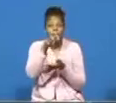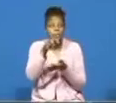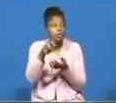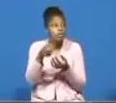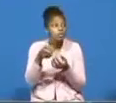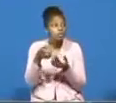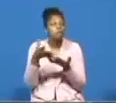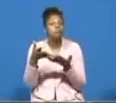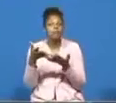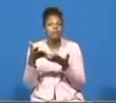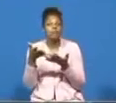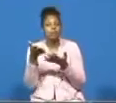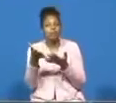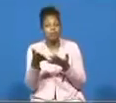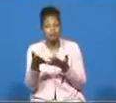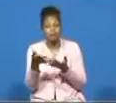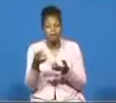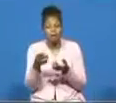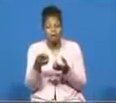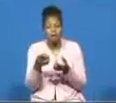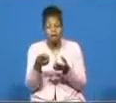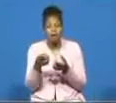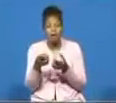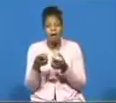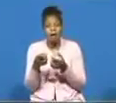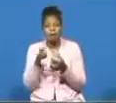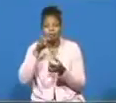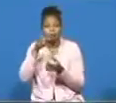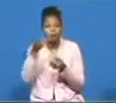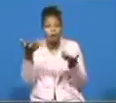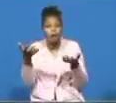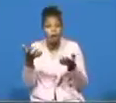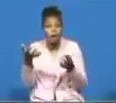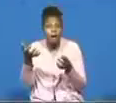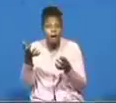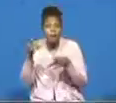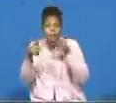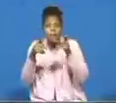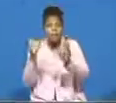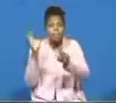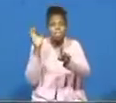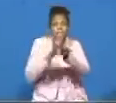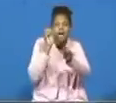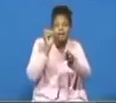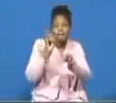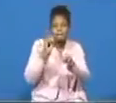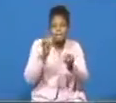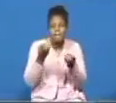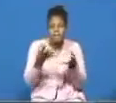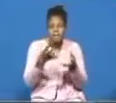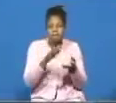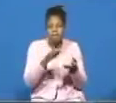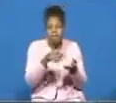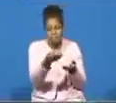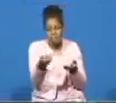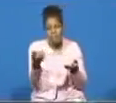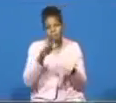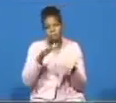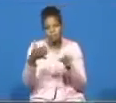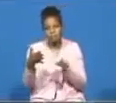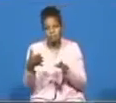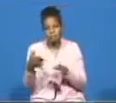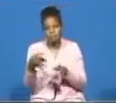people and they what bit the people and much of the people died trouble no yes